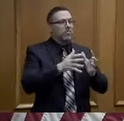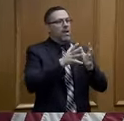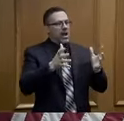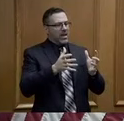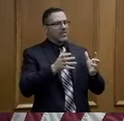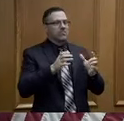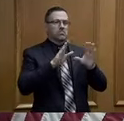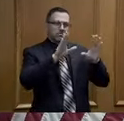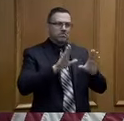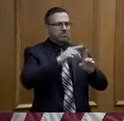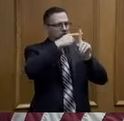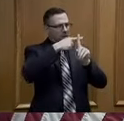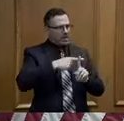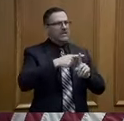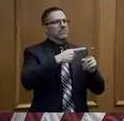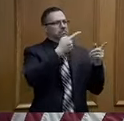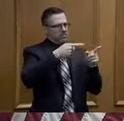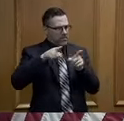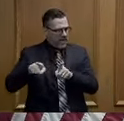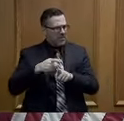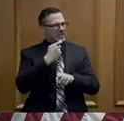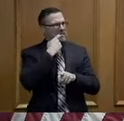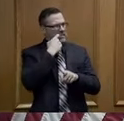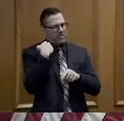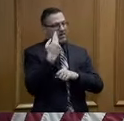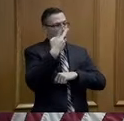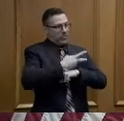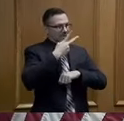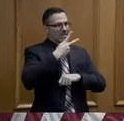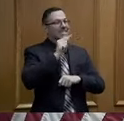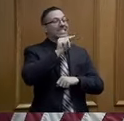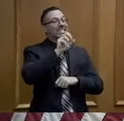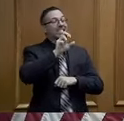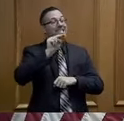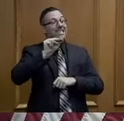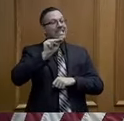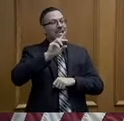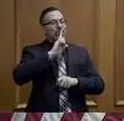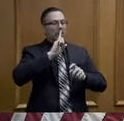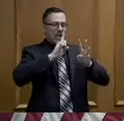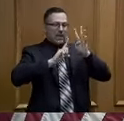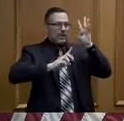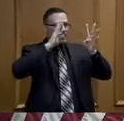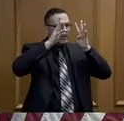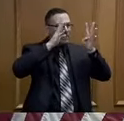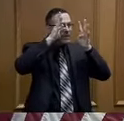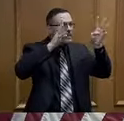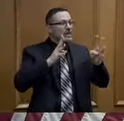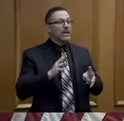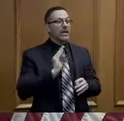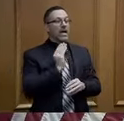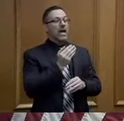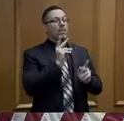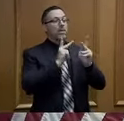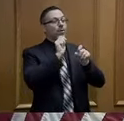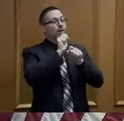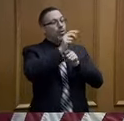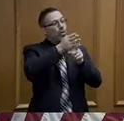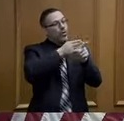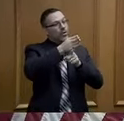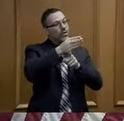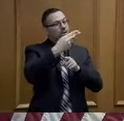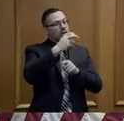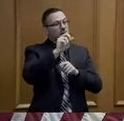Tennessee is a very innovative and creative place. We have brilliant healthcare minds there in particular